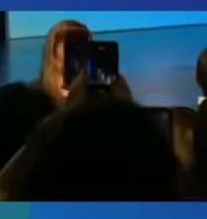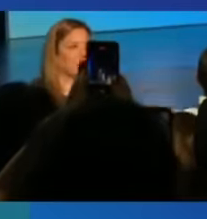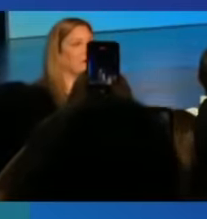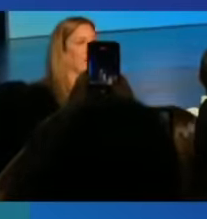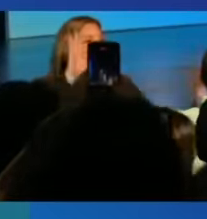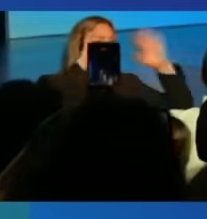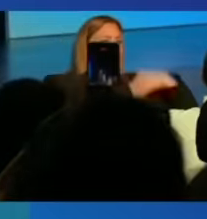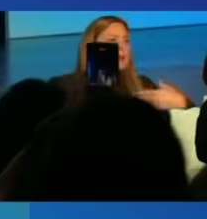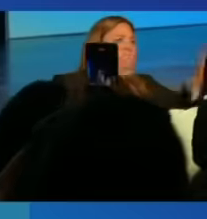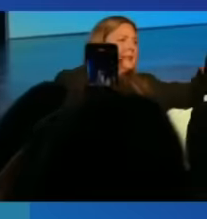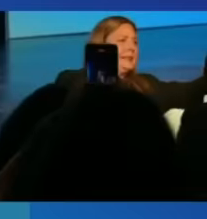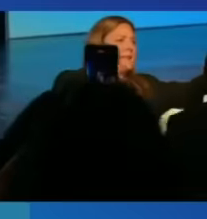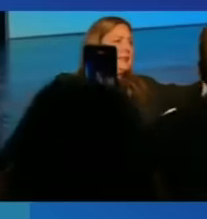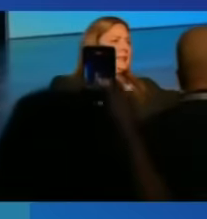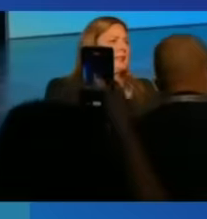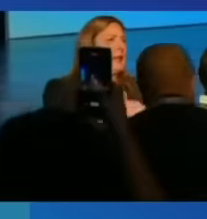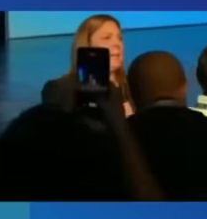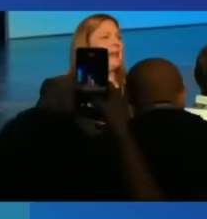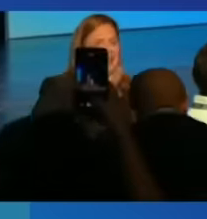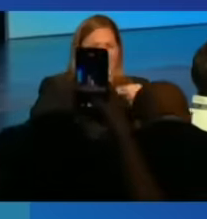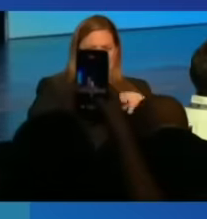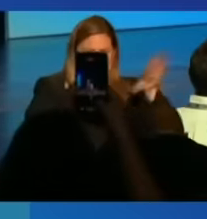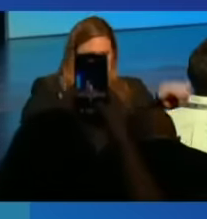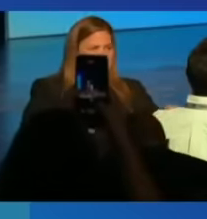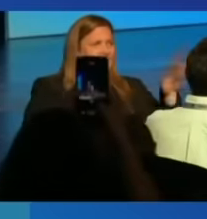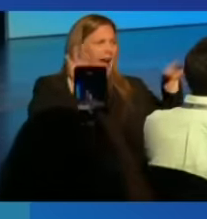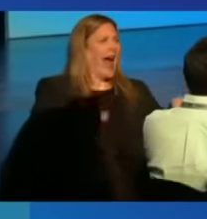Have a seat. Have a seat.